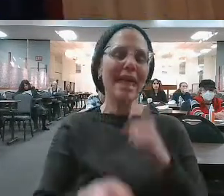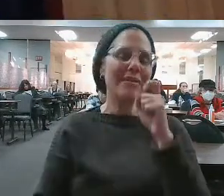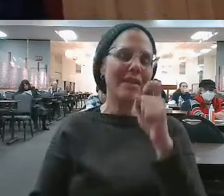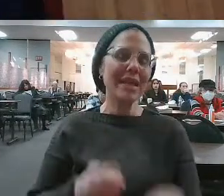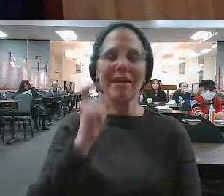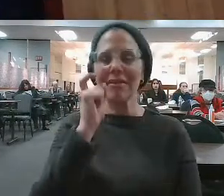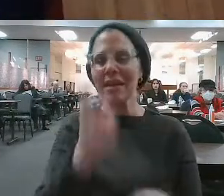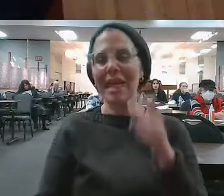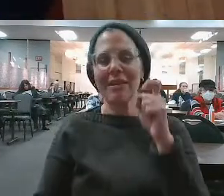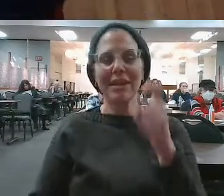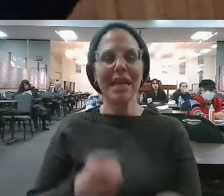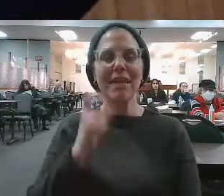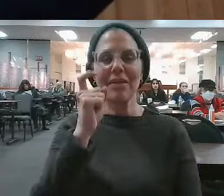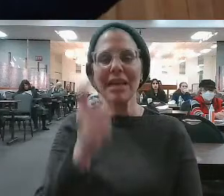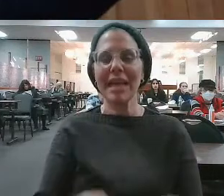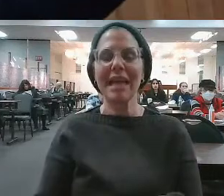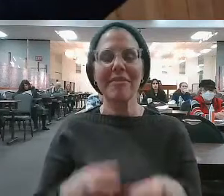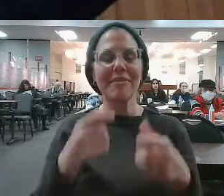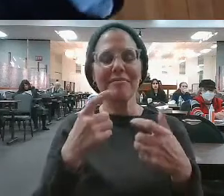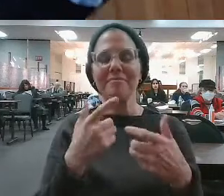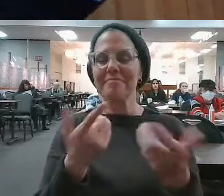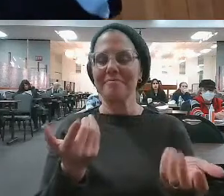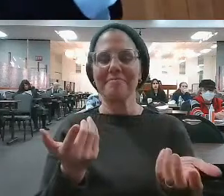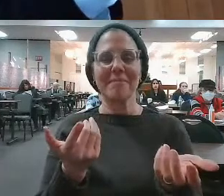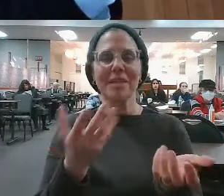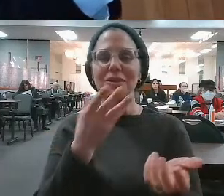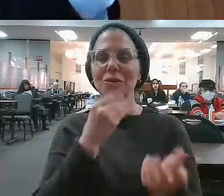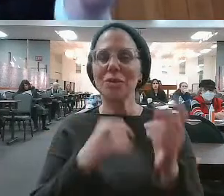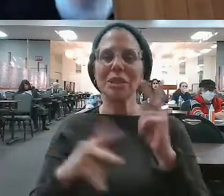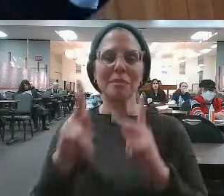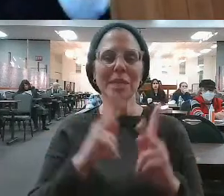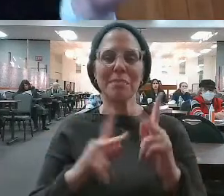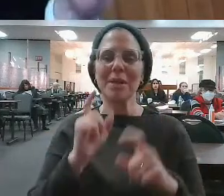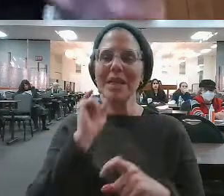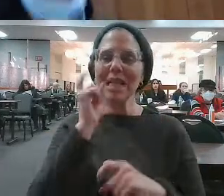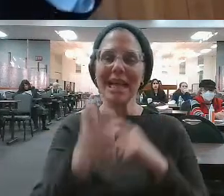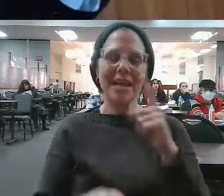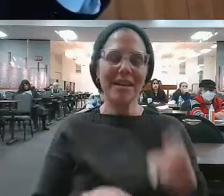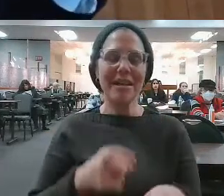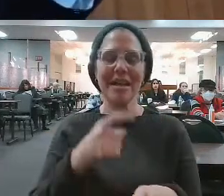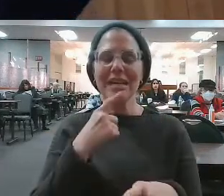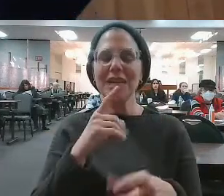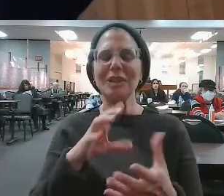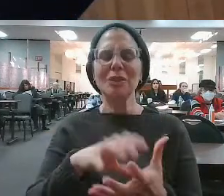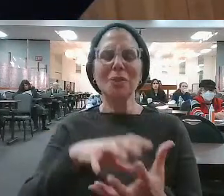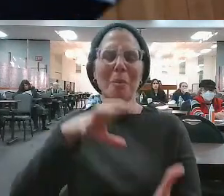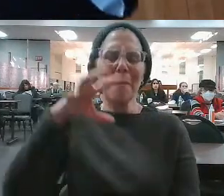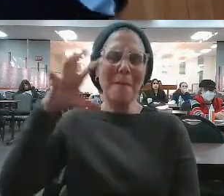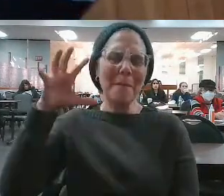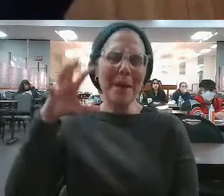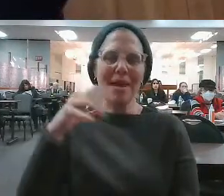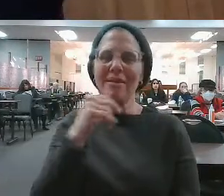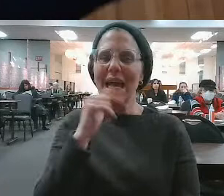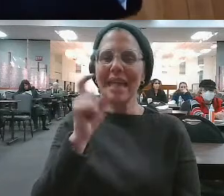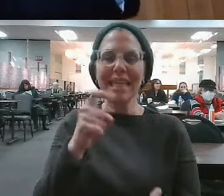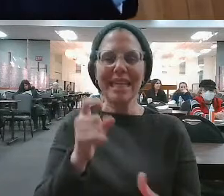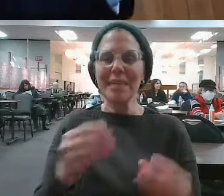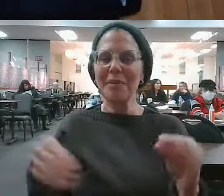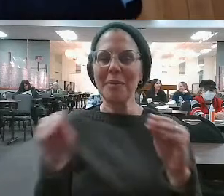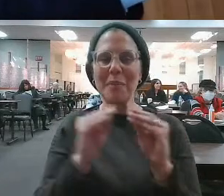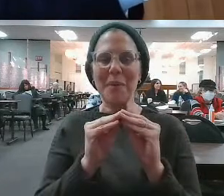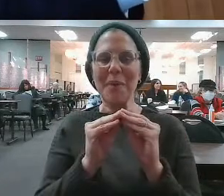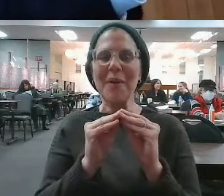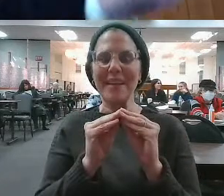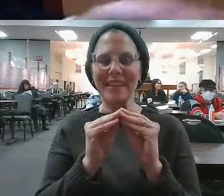Too much. Unprecedented. It never happened again throughout the history of the Jewish people, where an organization said, too much money, stop coming, please. We don't want any